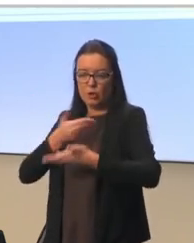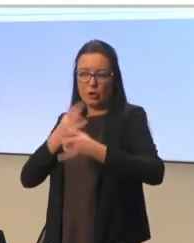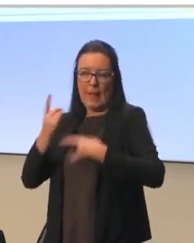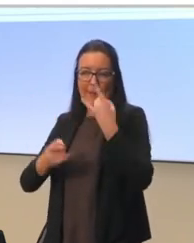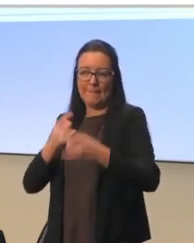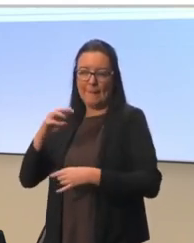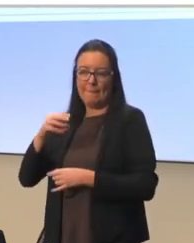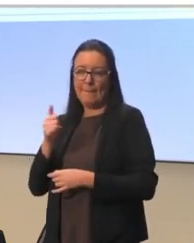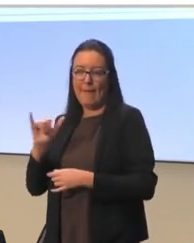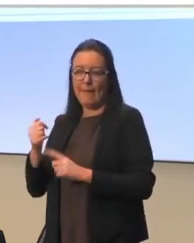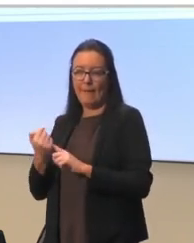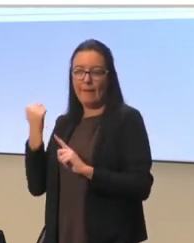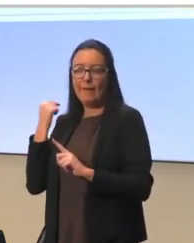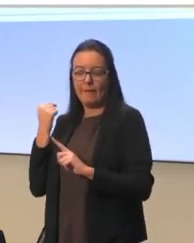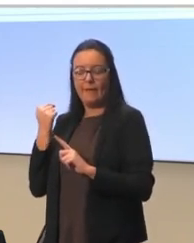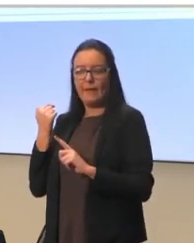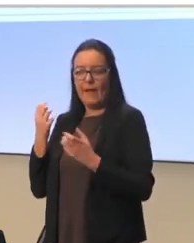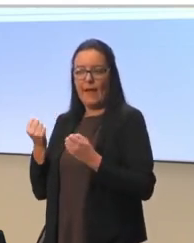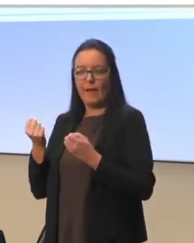those were the same level discussions.